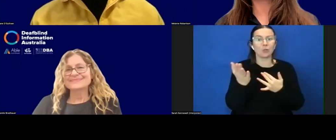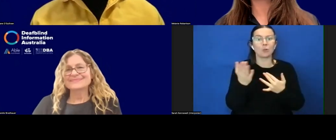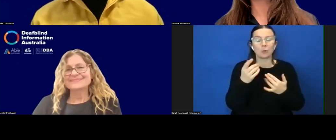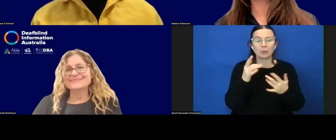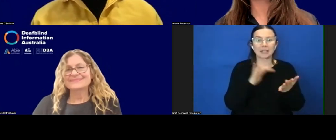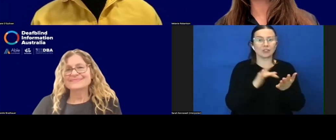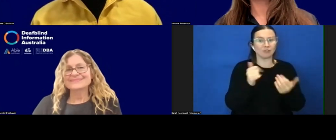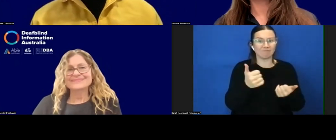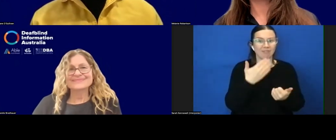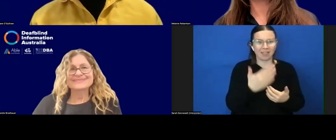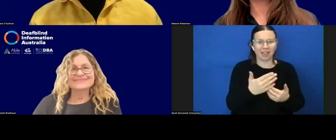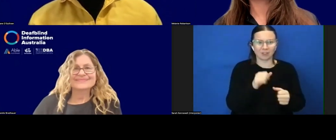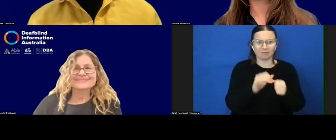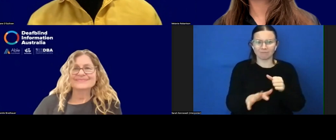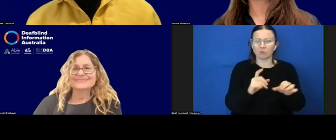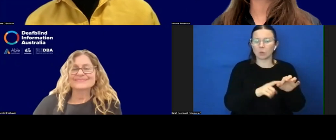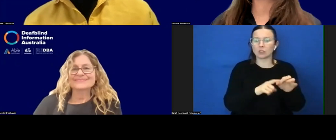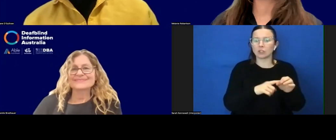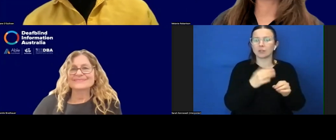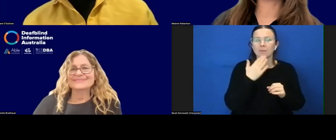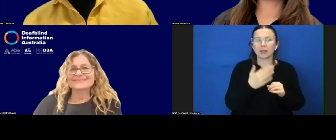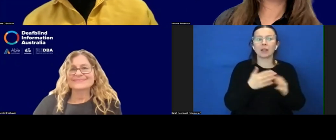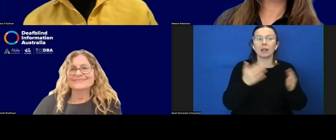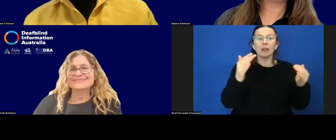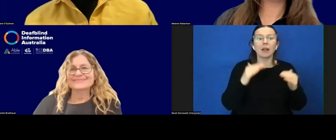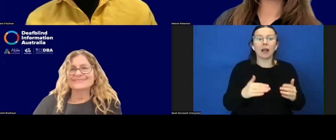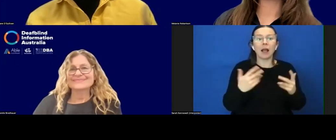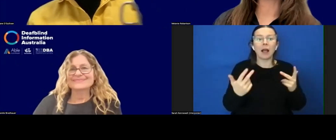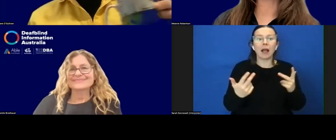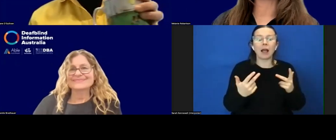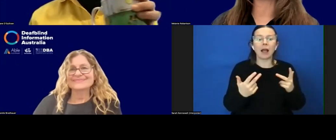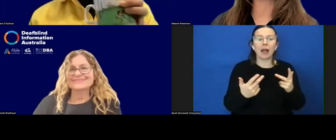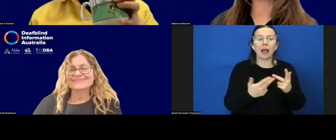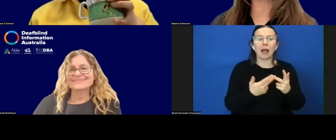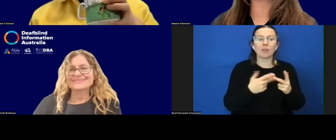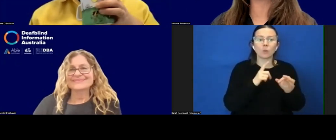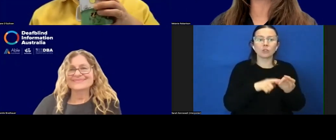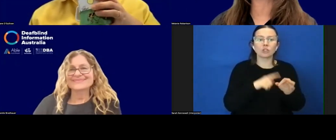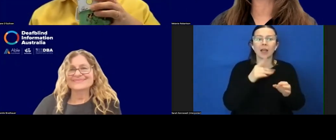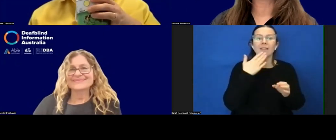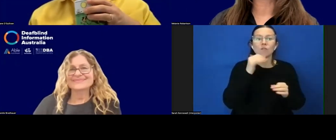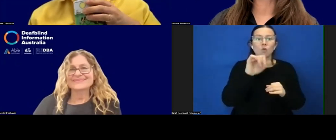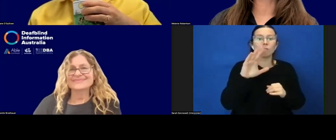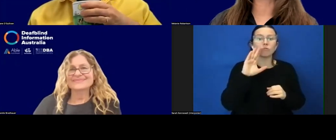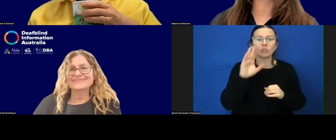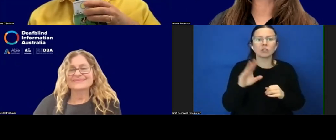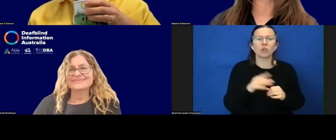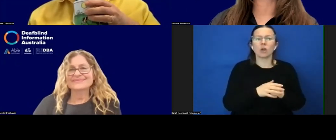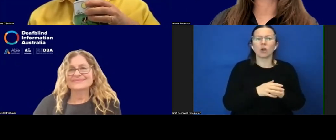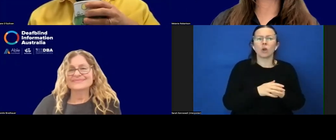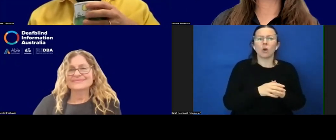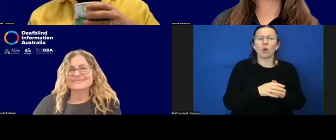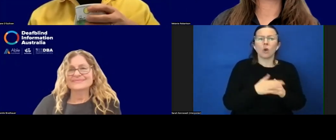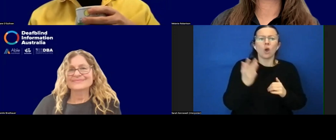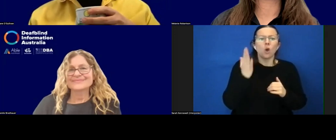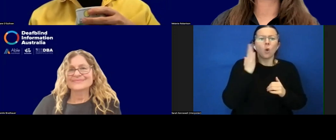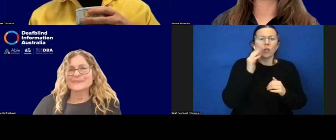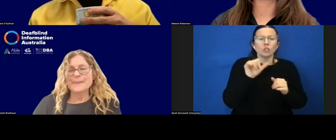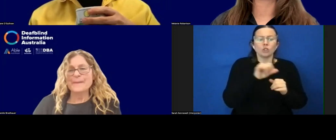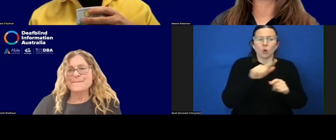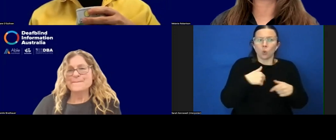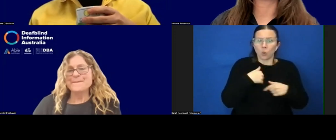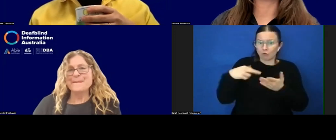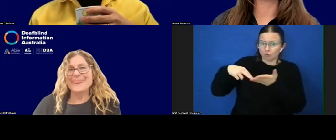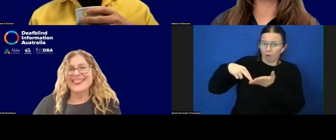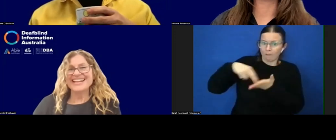Thanks for that question. Uh, we have another one now. Thank you for your presentation. At what point should we refer someone to